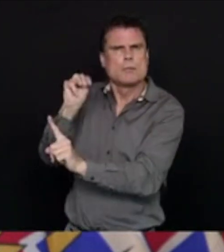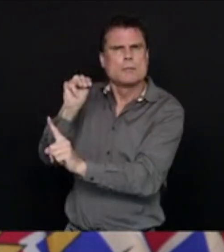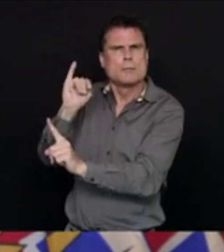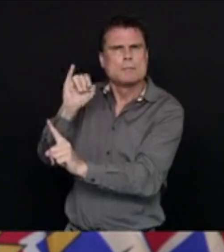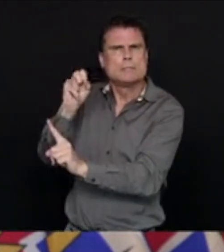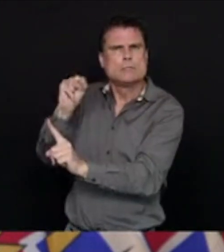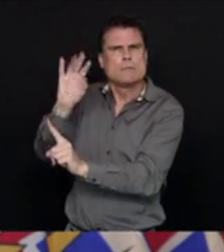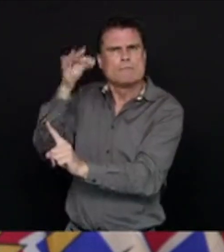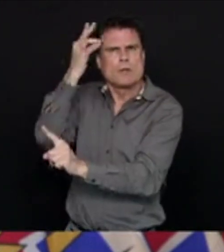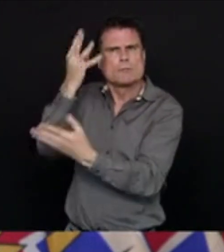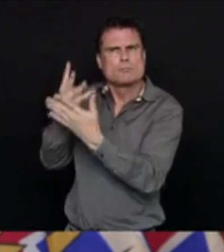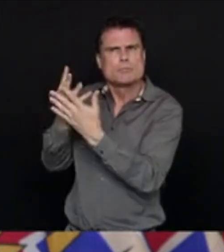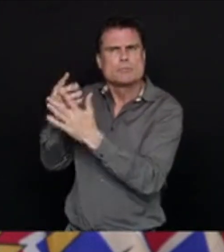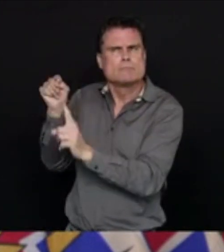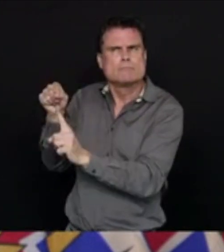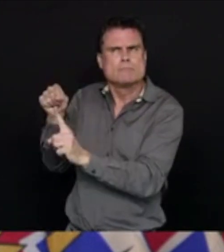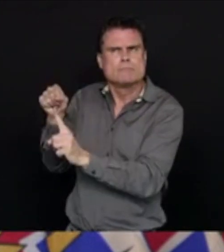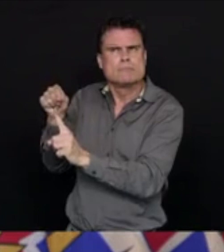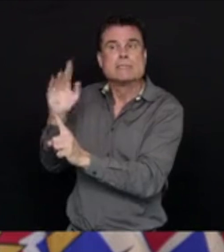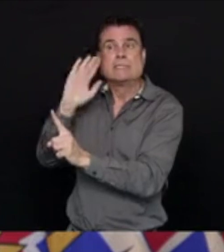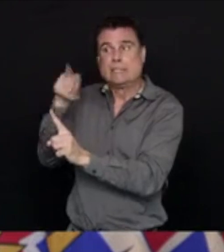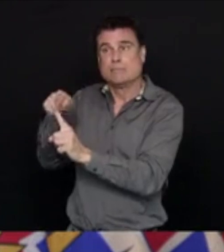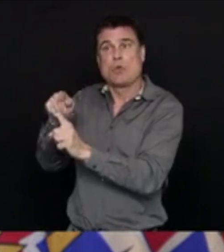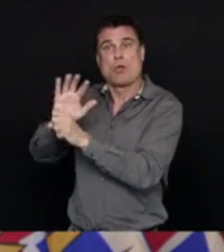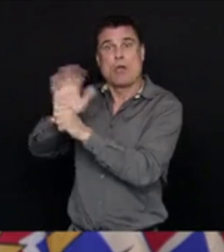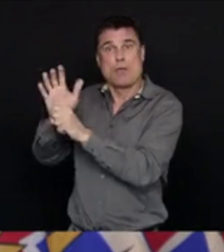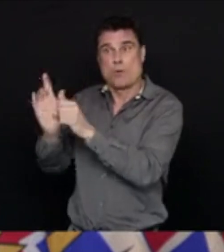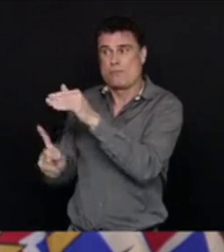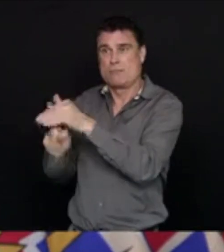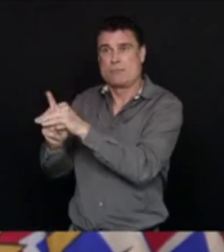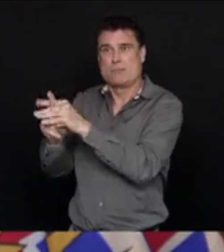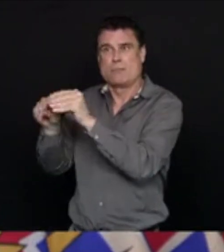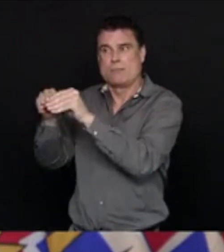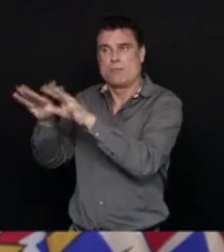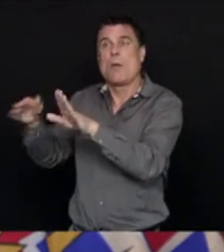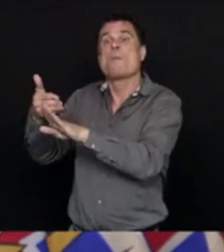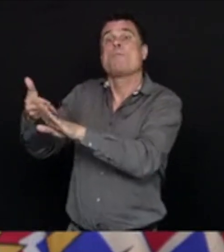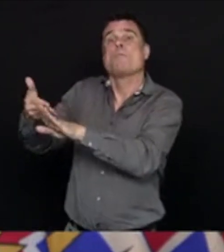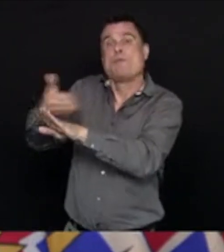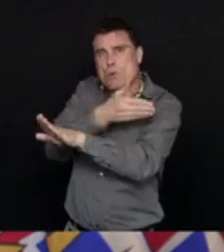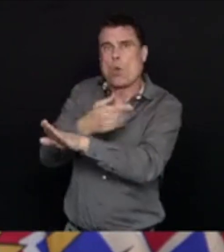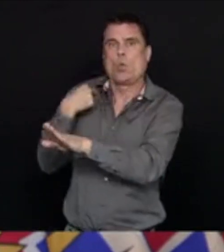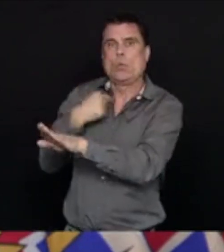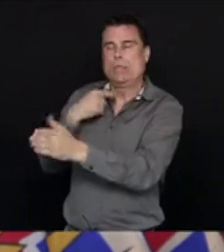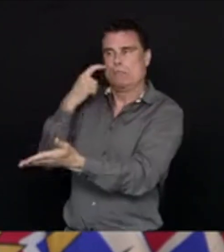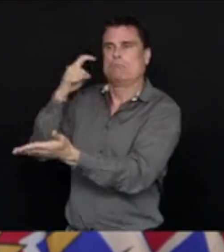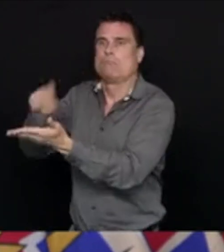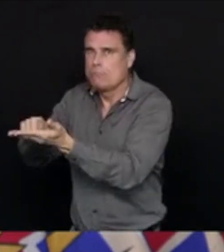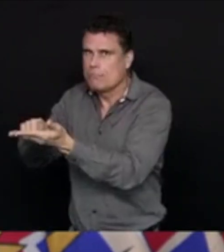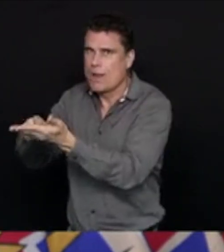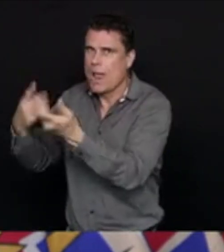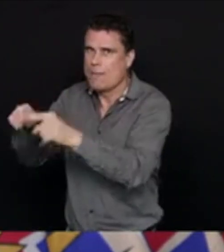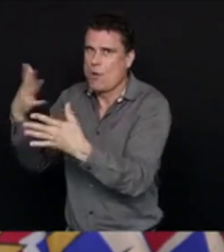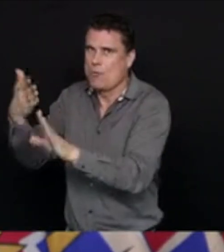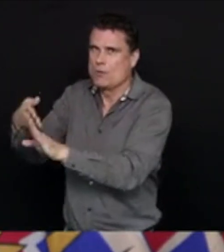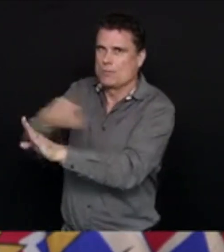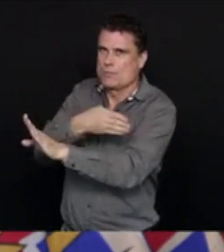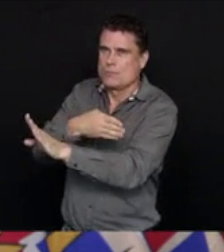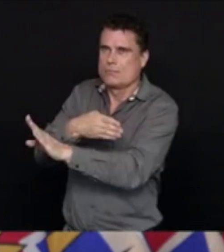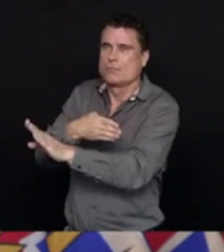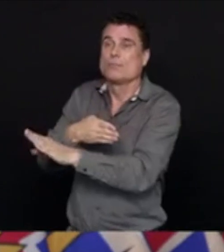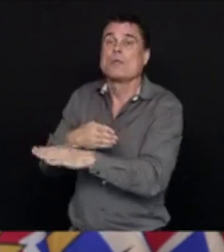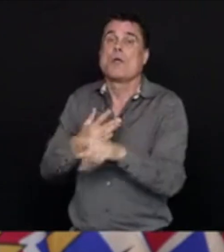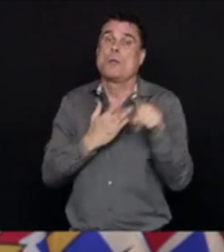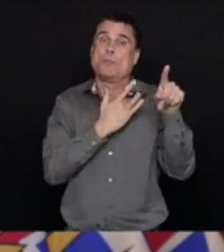was recognized. So the protocols that were put in place in the provincial correctional facility, we were able to identify